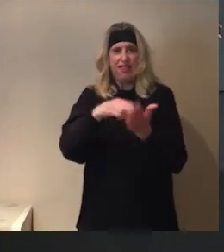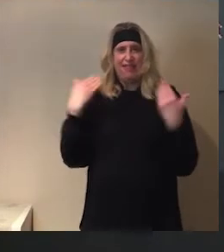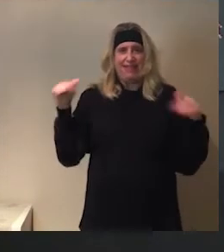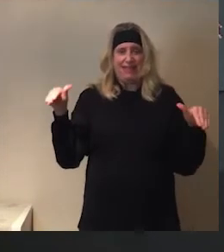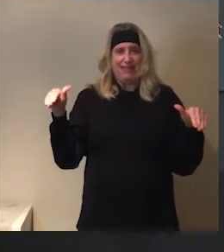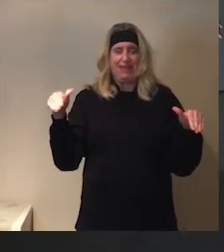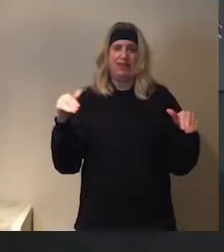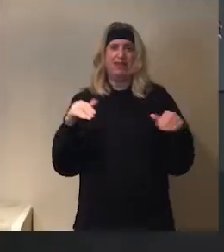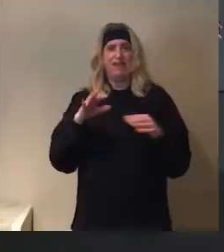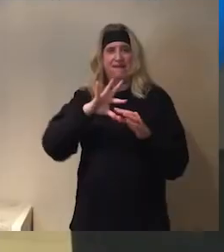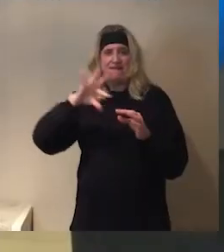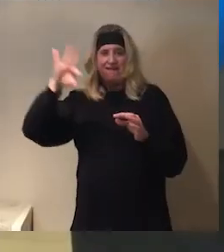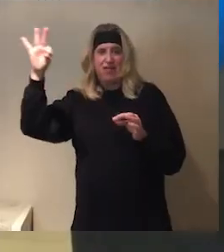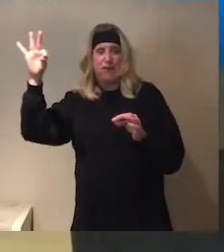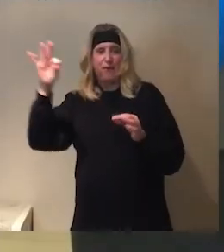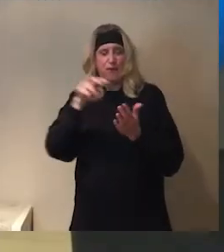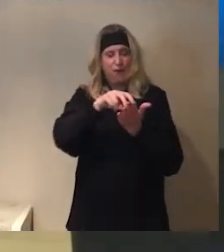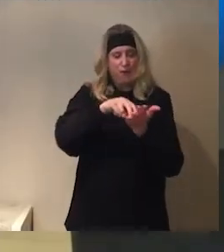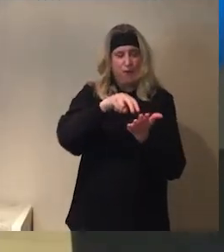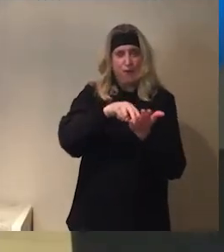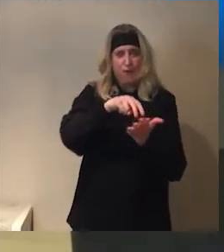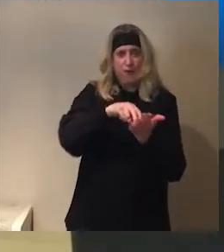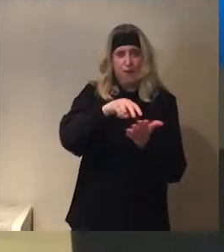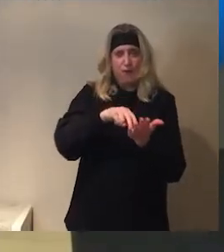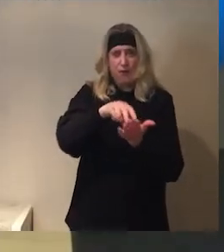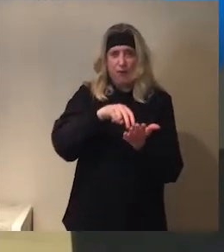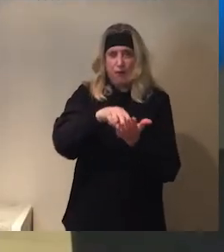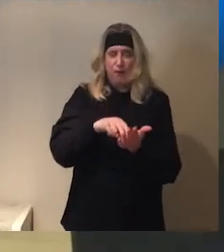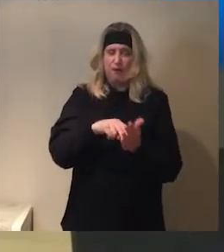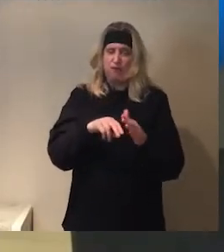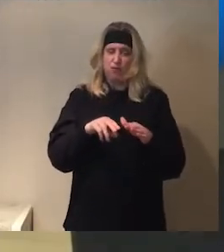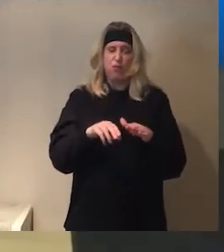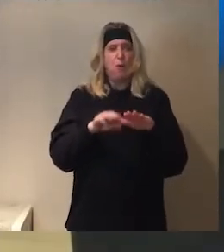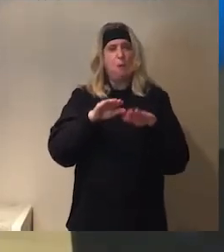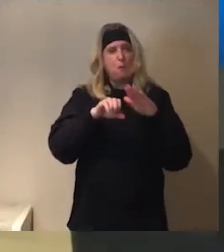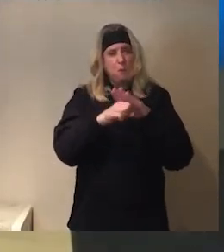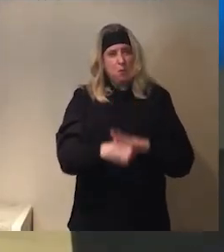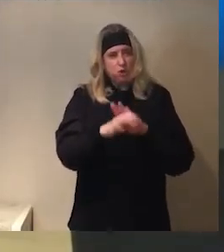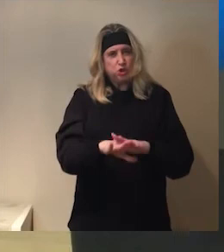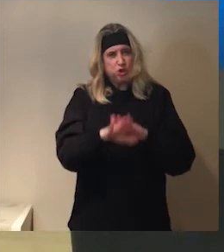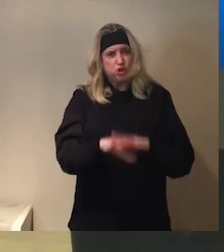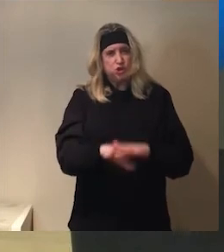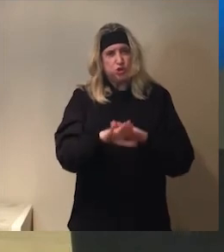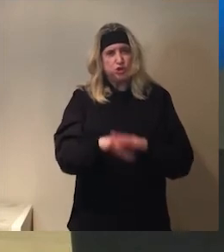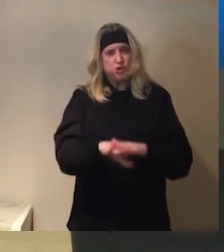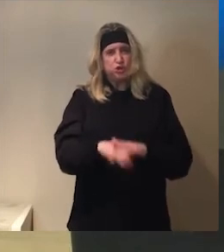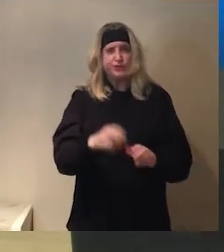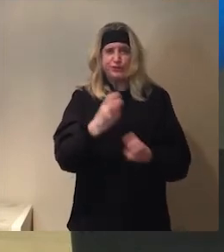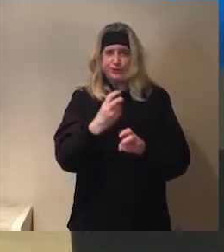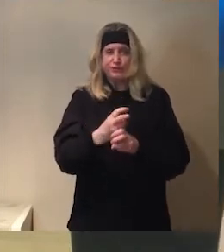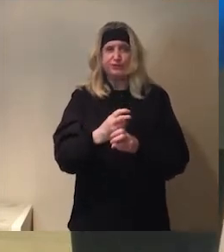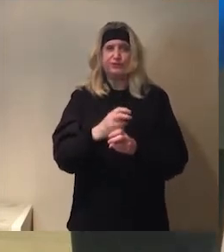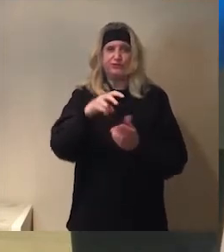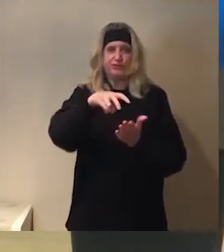Some feathers. You have to push very hard, huh, John? Yes. Okay. Okay.